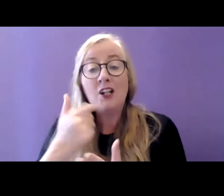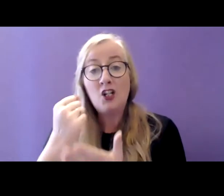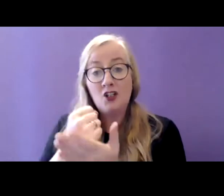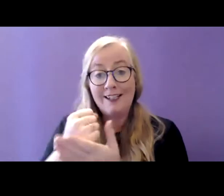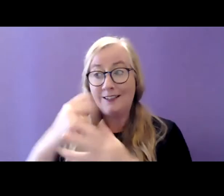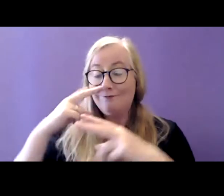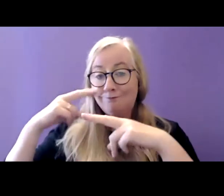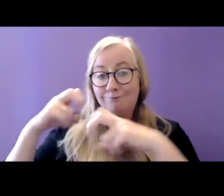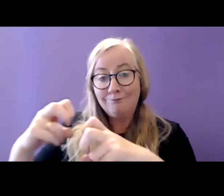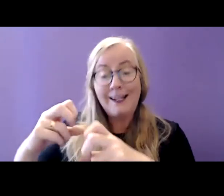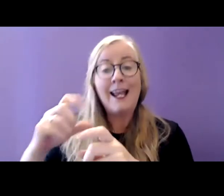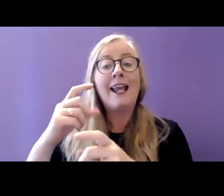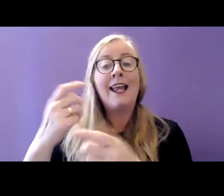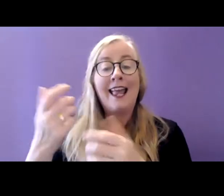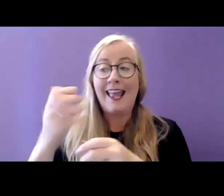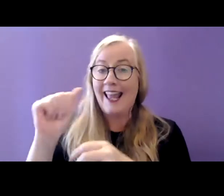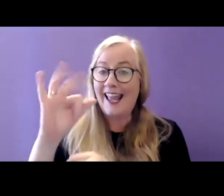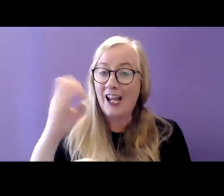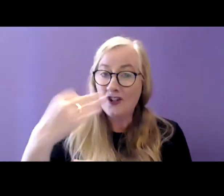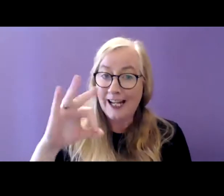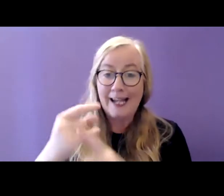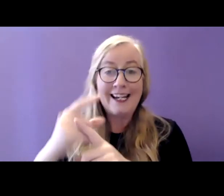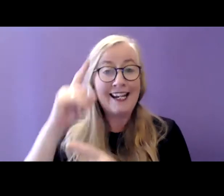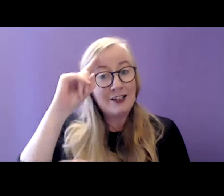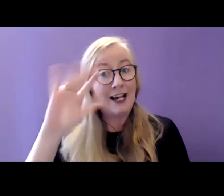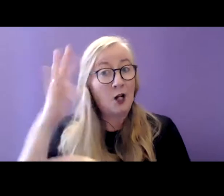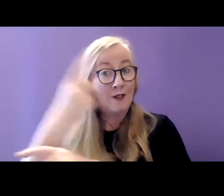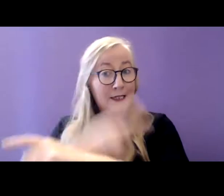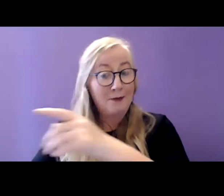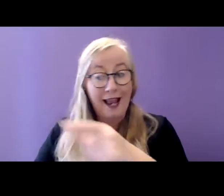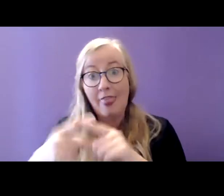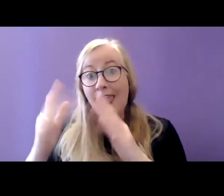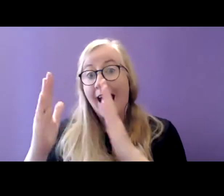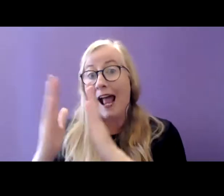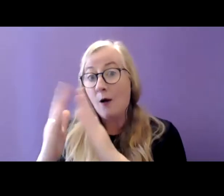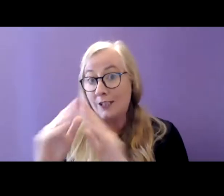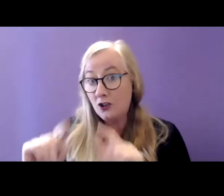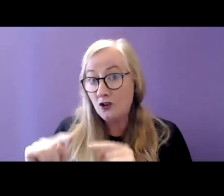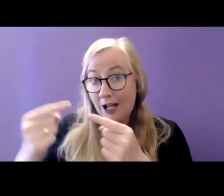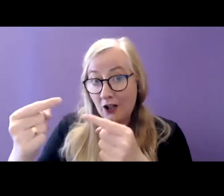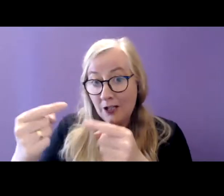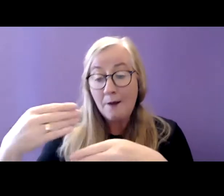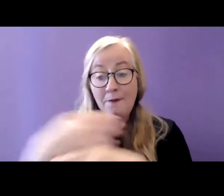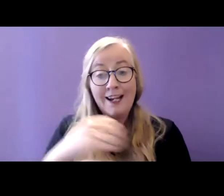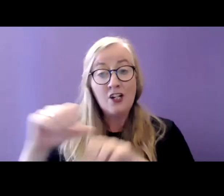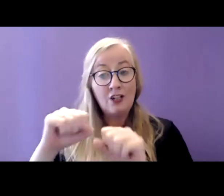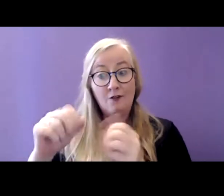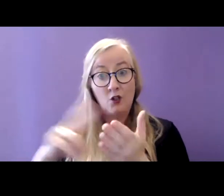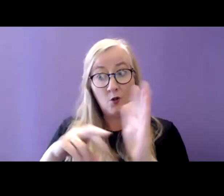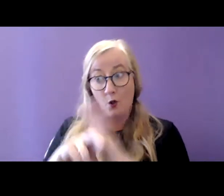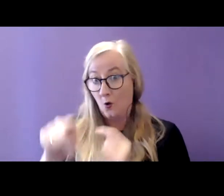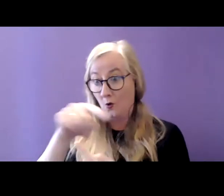Ageing with an Intellectual Disability and examines the housing challenges faced by service users with intellectual